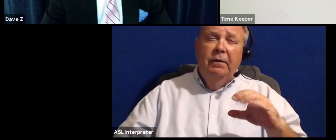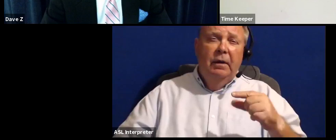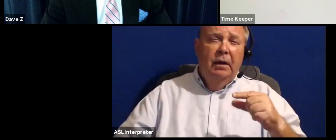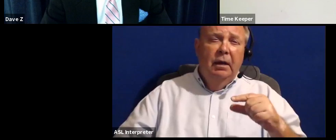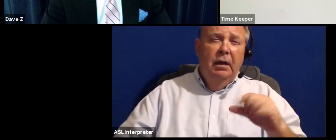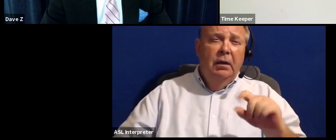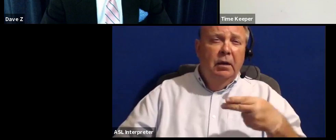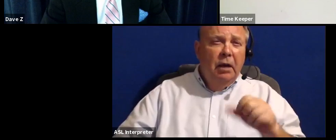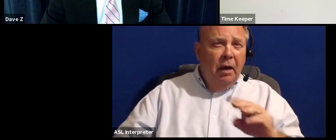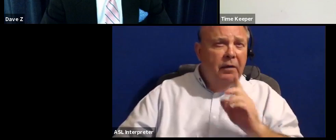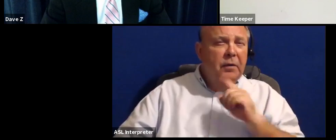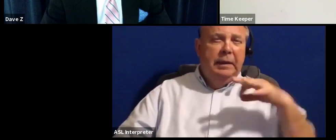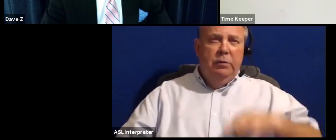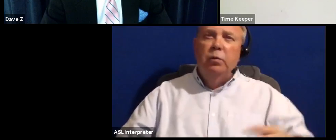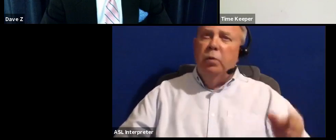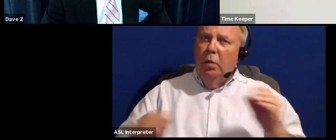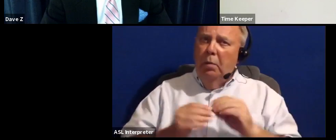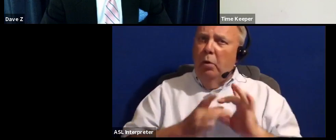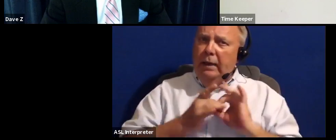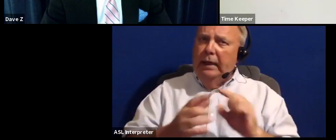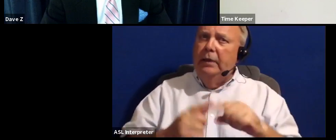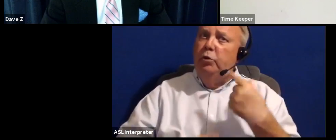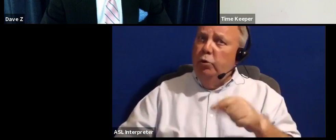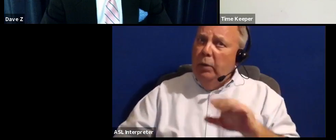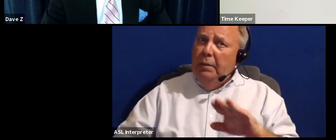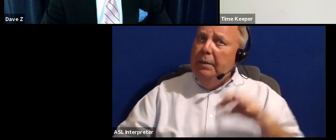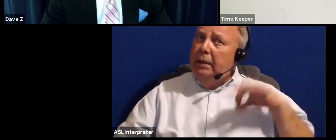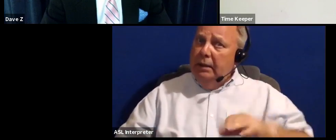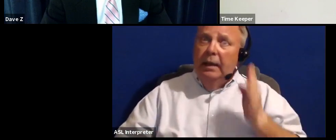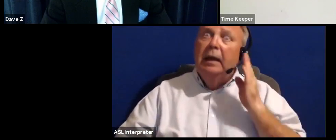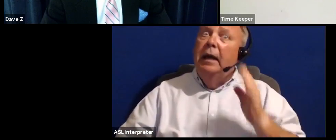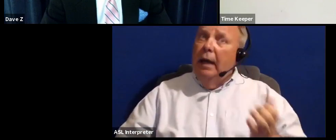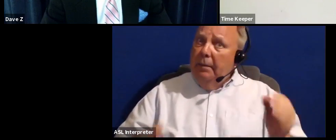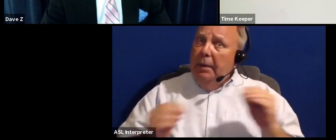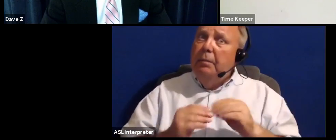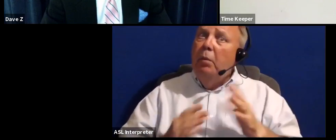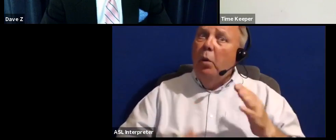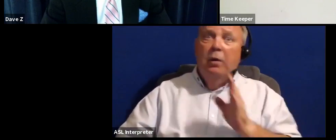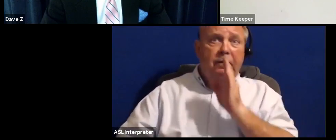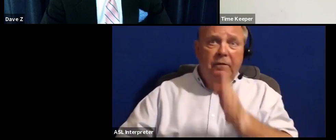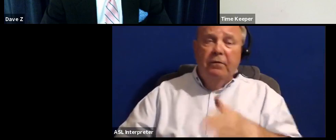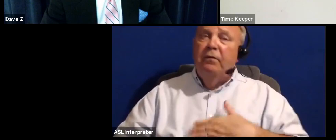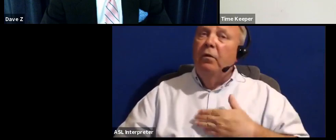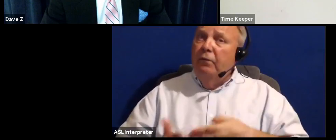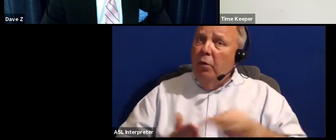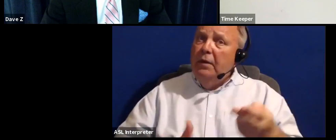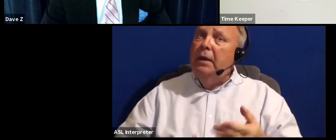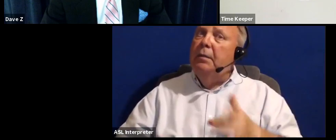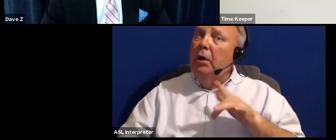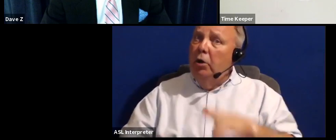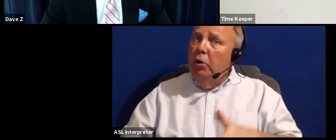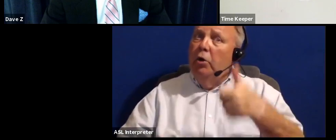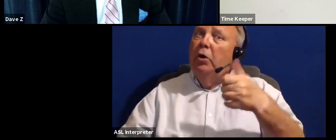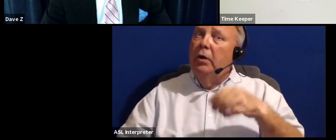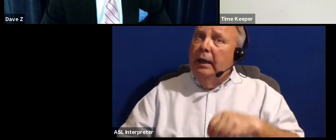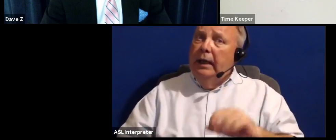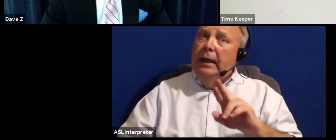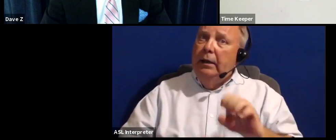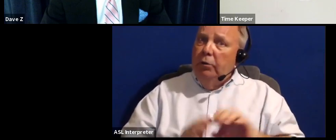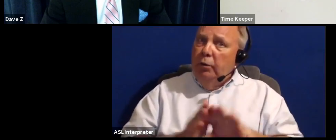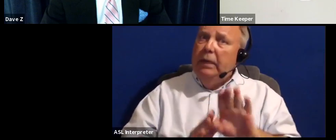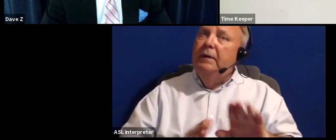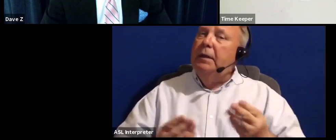were related more to Greenbelt's interests, they would have been more forthcoming much earlier in agreeing to redevelop its